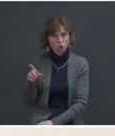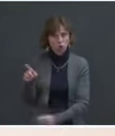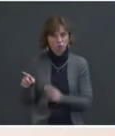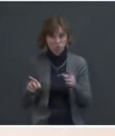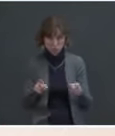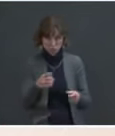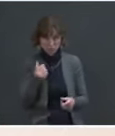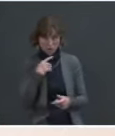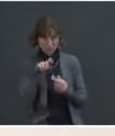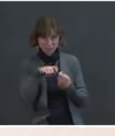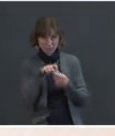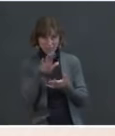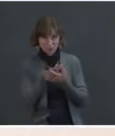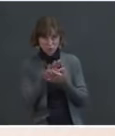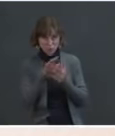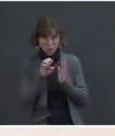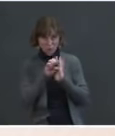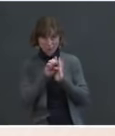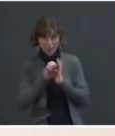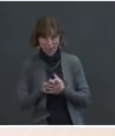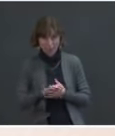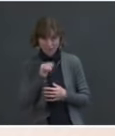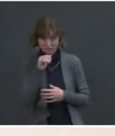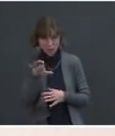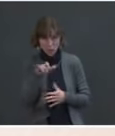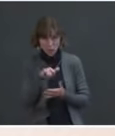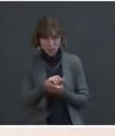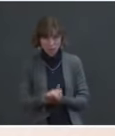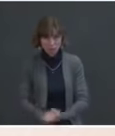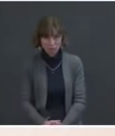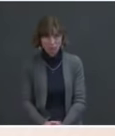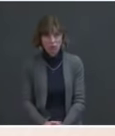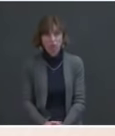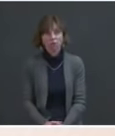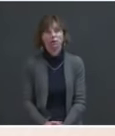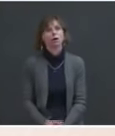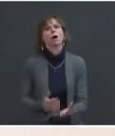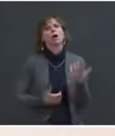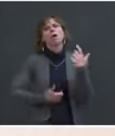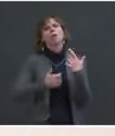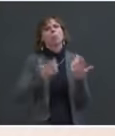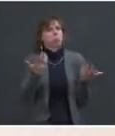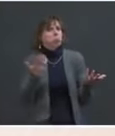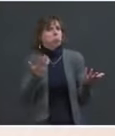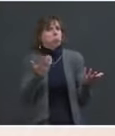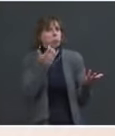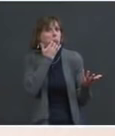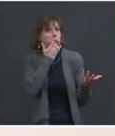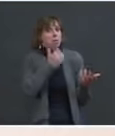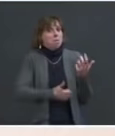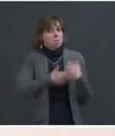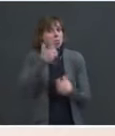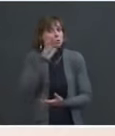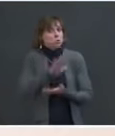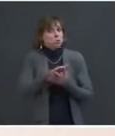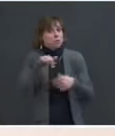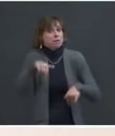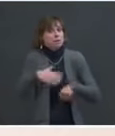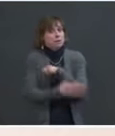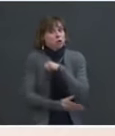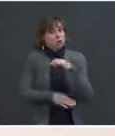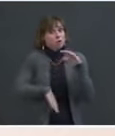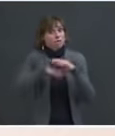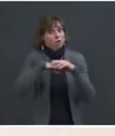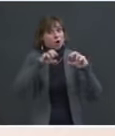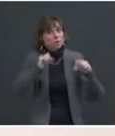particular that you have as an example that didn't do that? Are most schools in this country at full capacity with in-person learning?